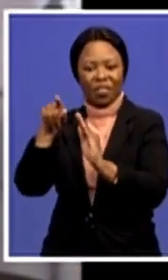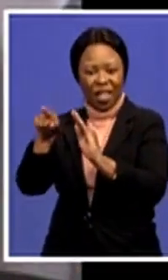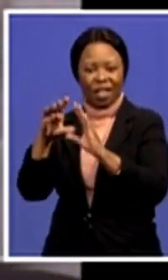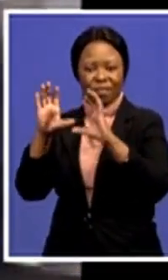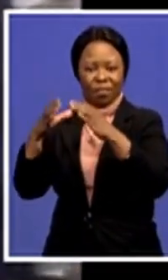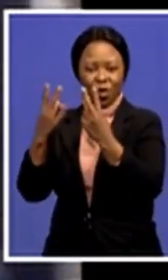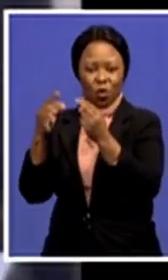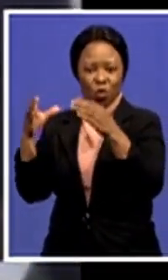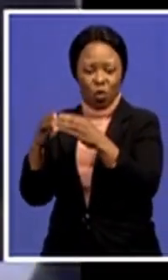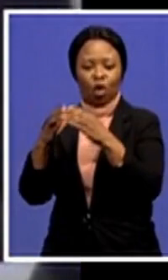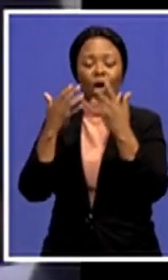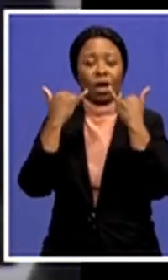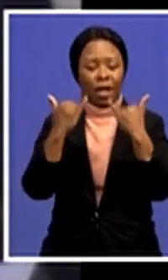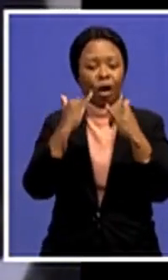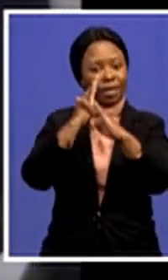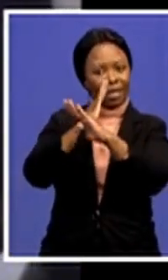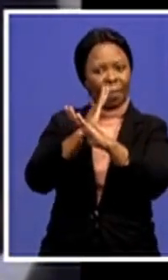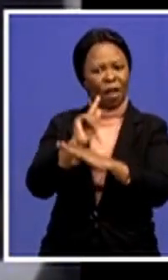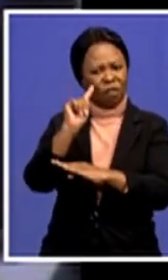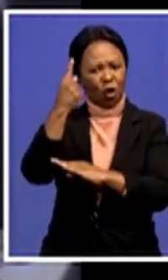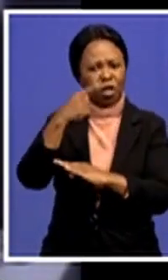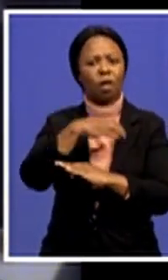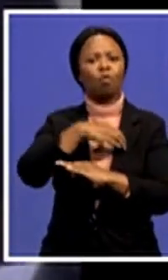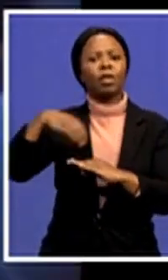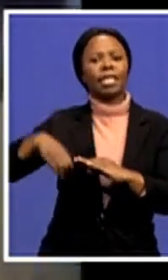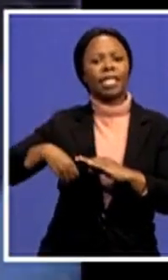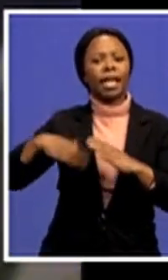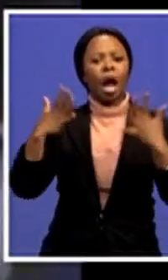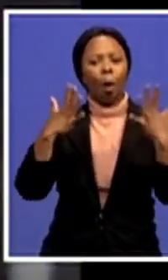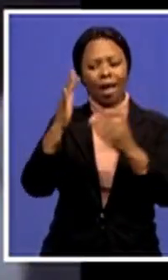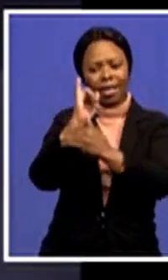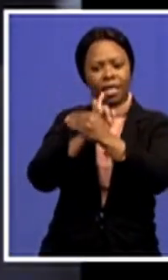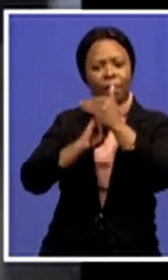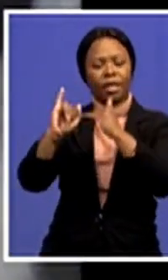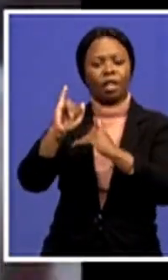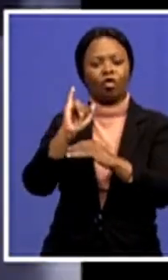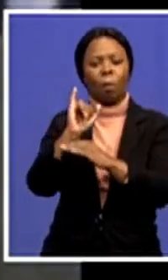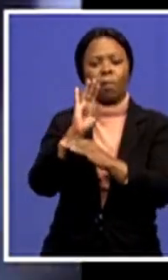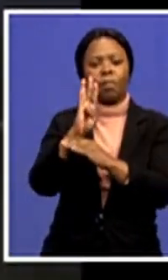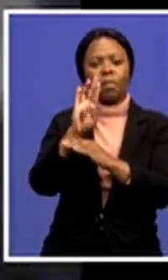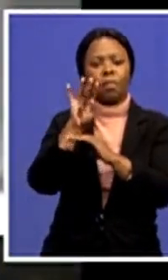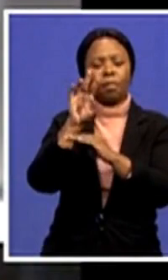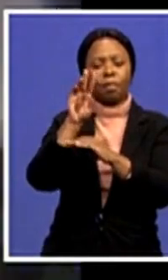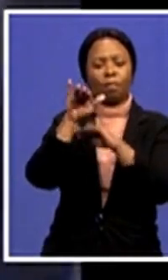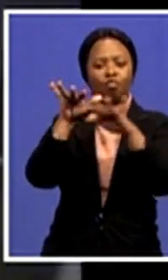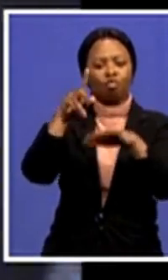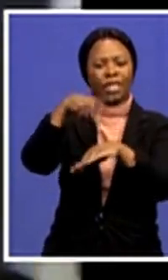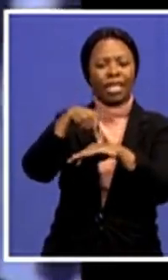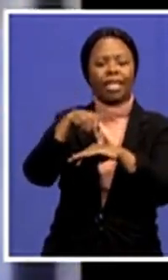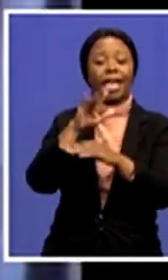president at independence from Britain in 1964. He ruled the country for 27